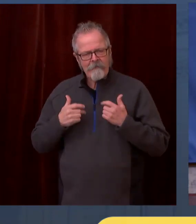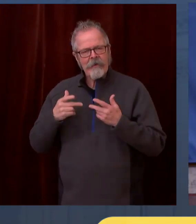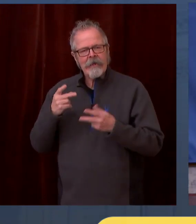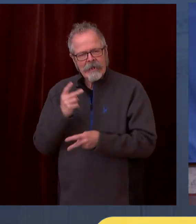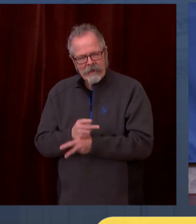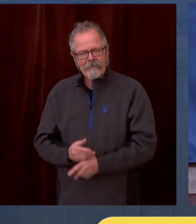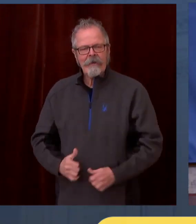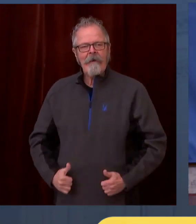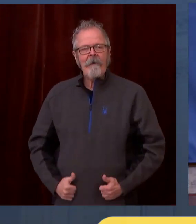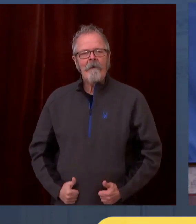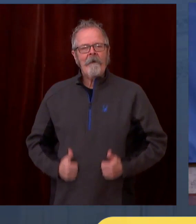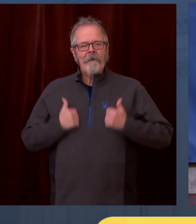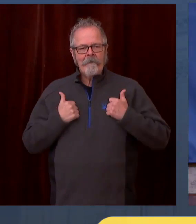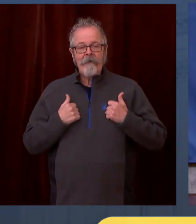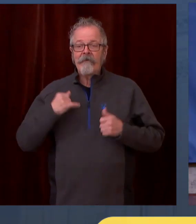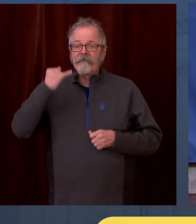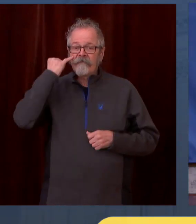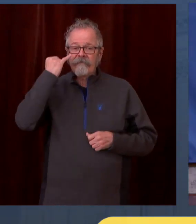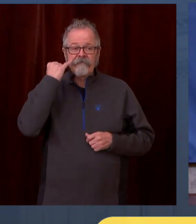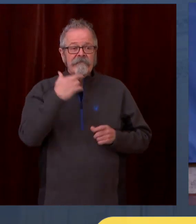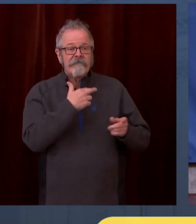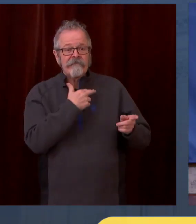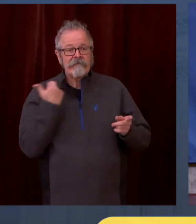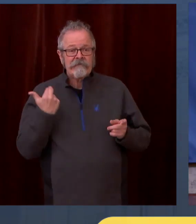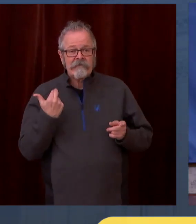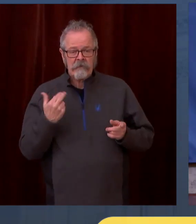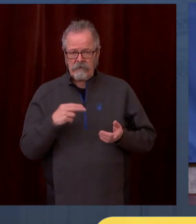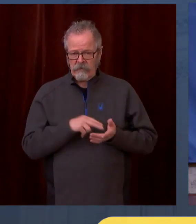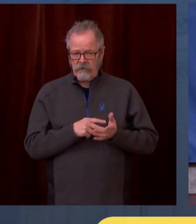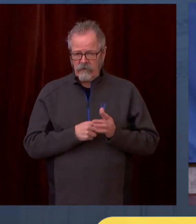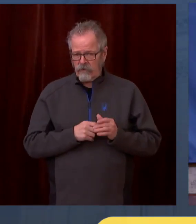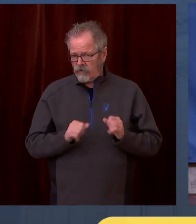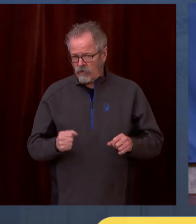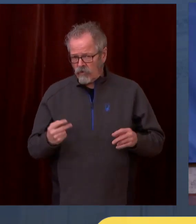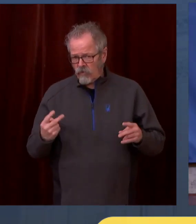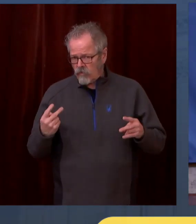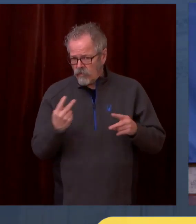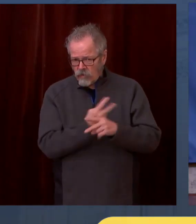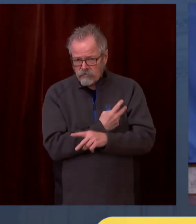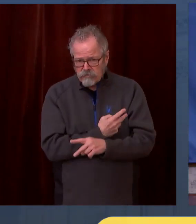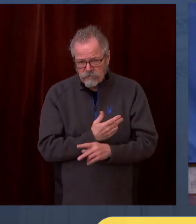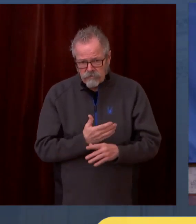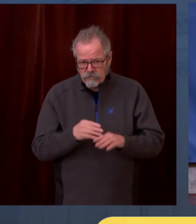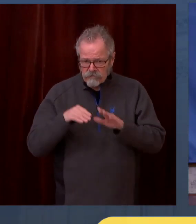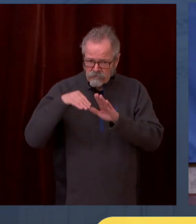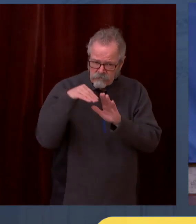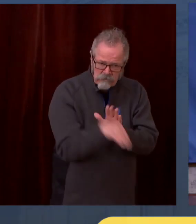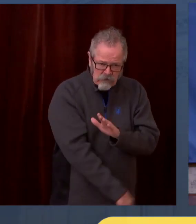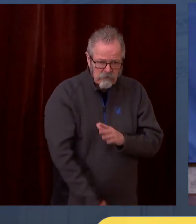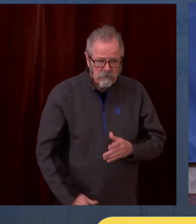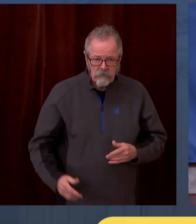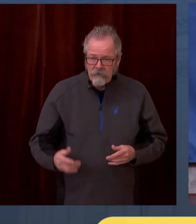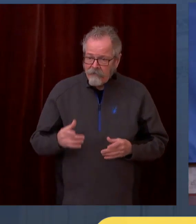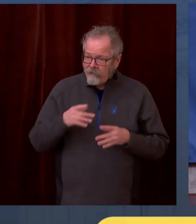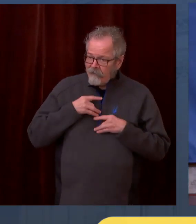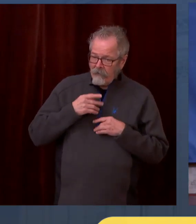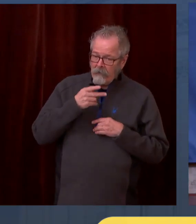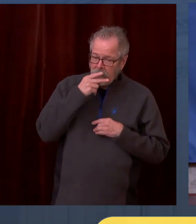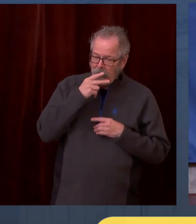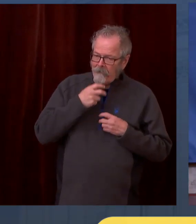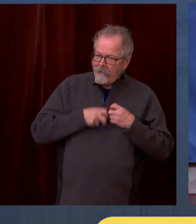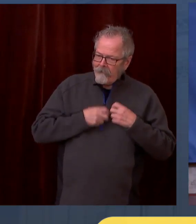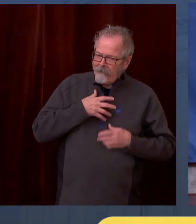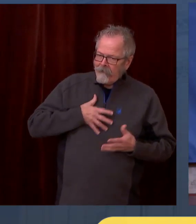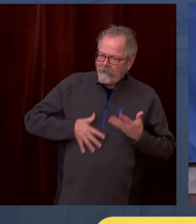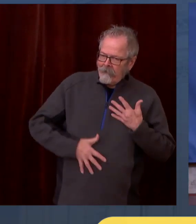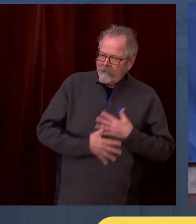to do that, obviously, is to vaccinate the people who are most subject to this disease. These have been folks of age